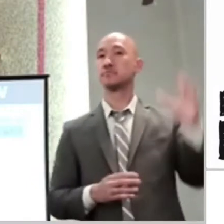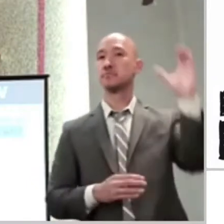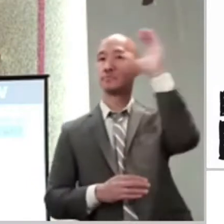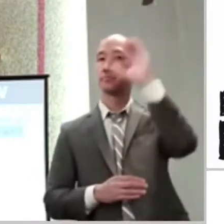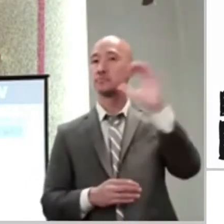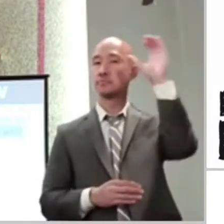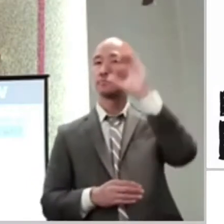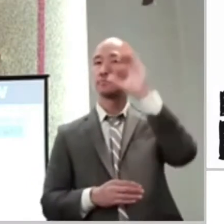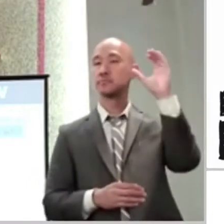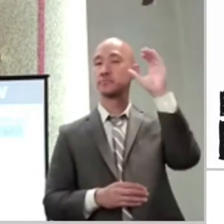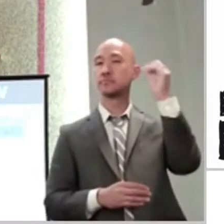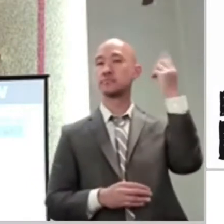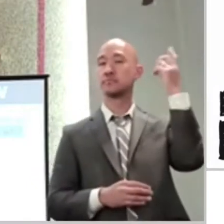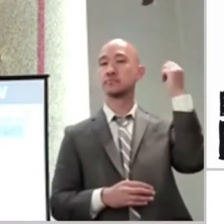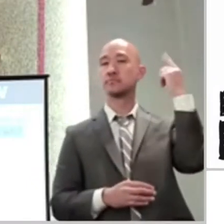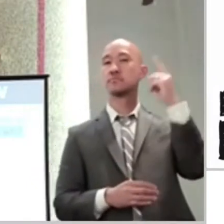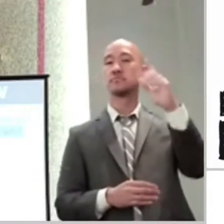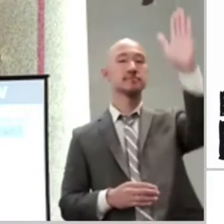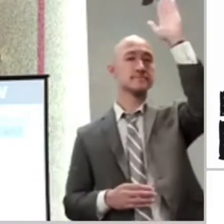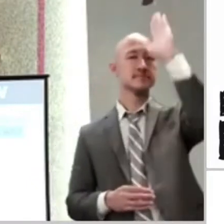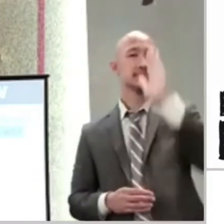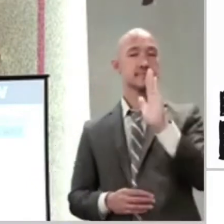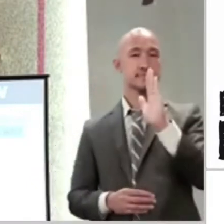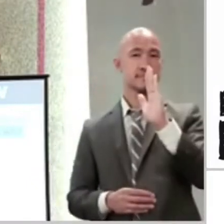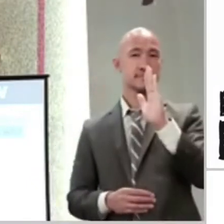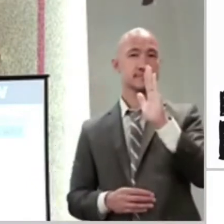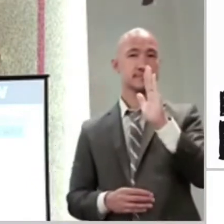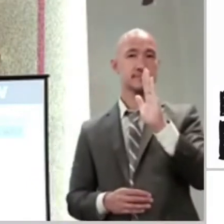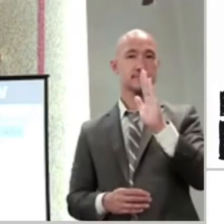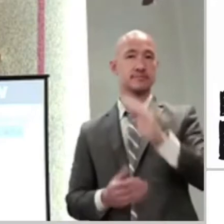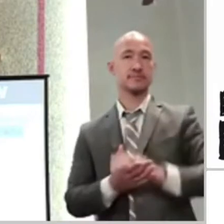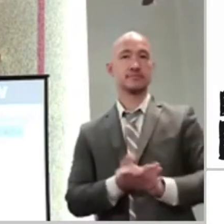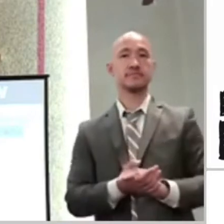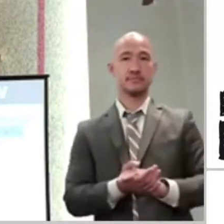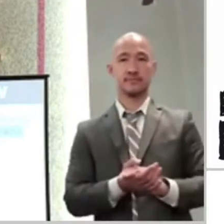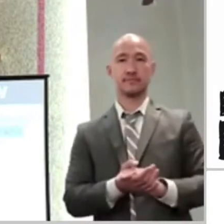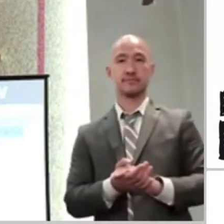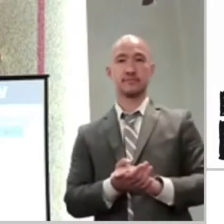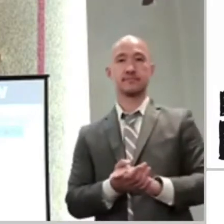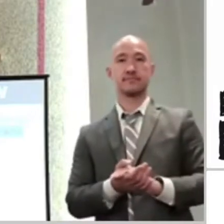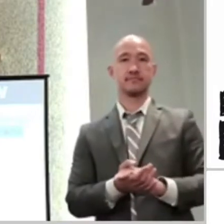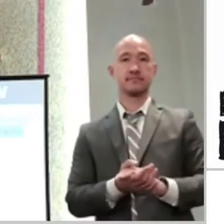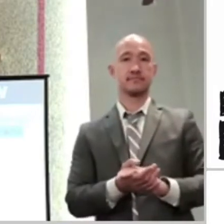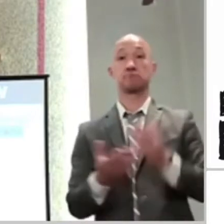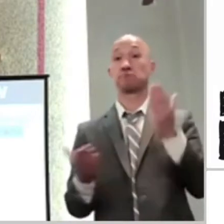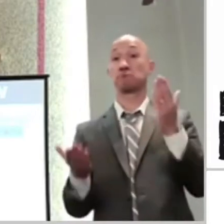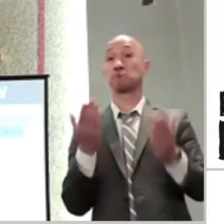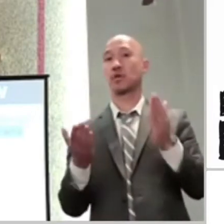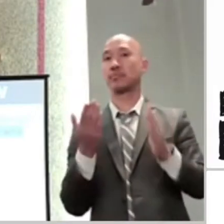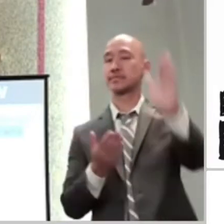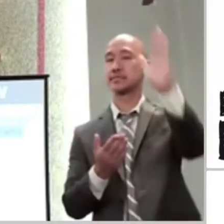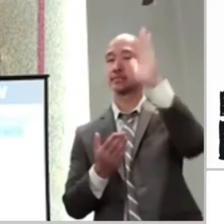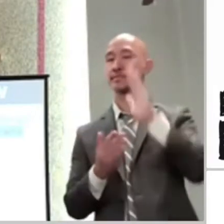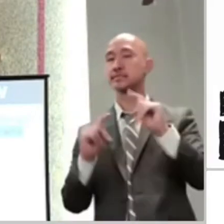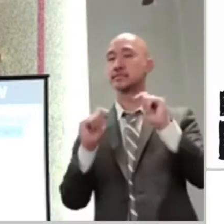Seek to understand what journey God has had you on and really connect